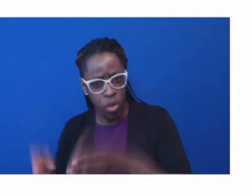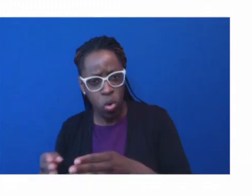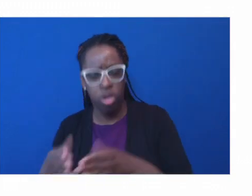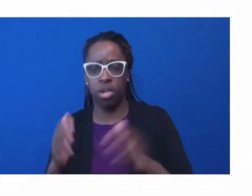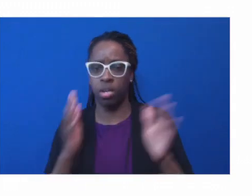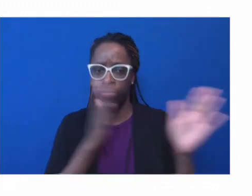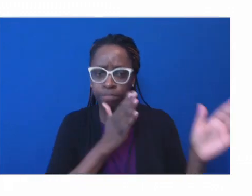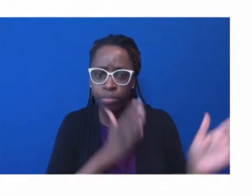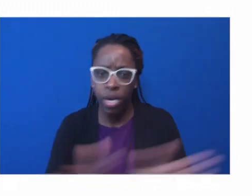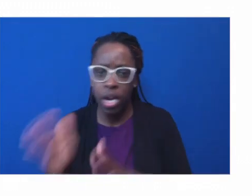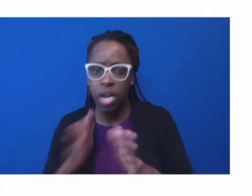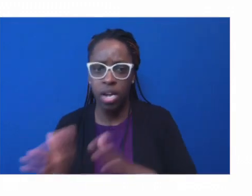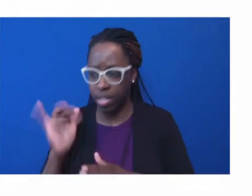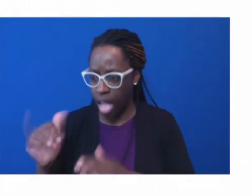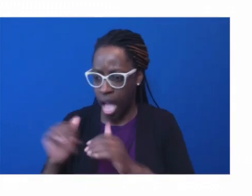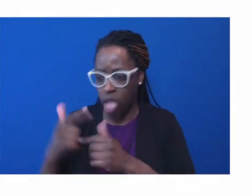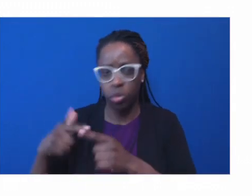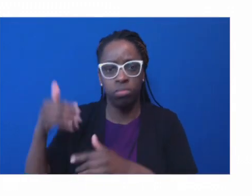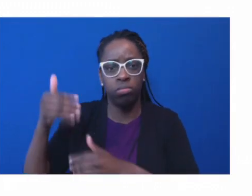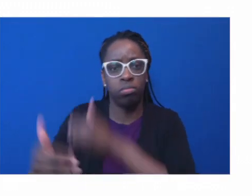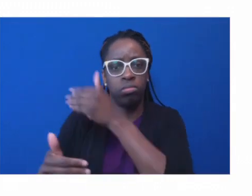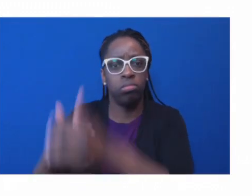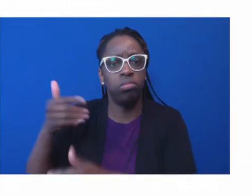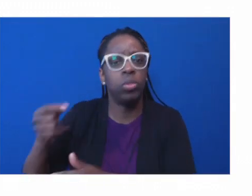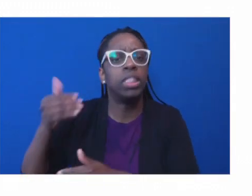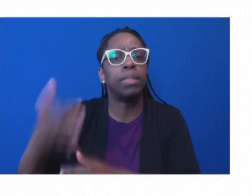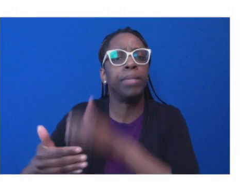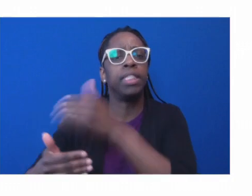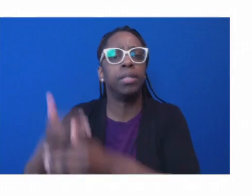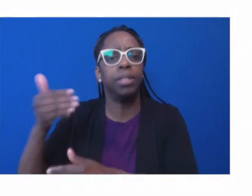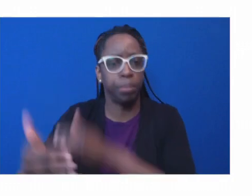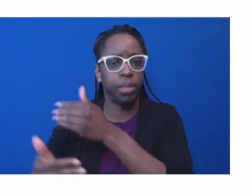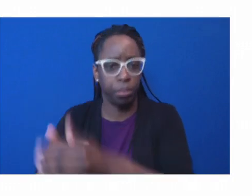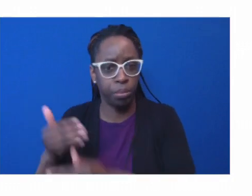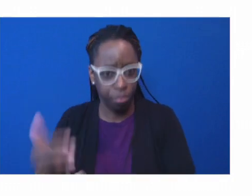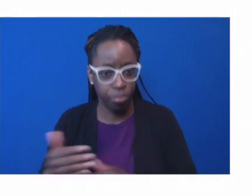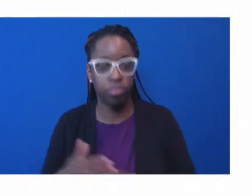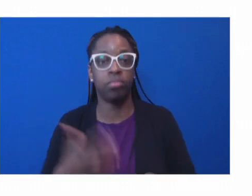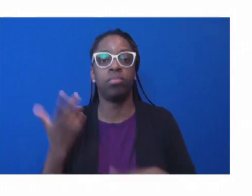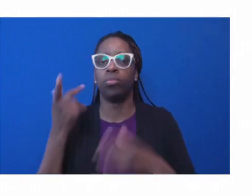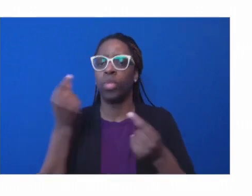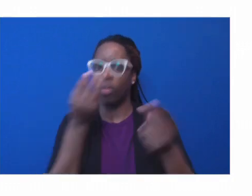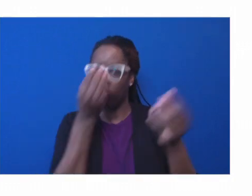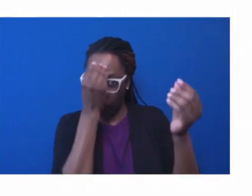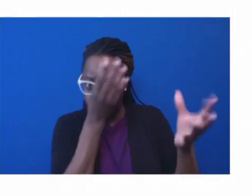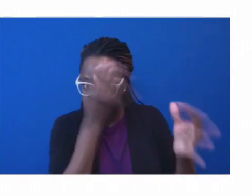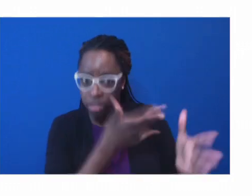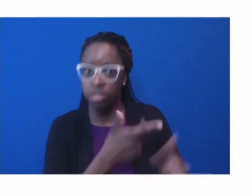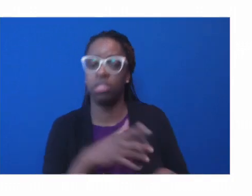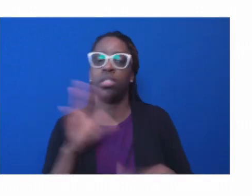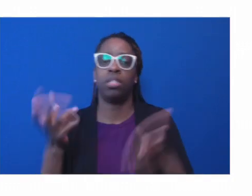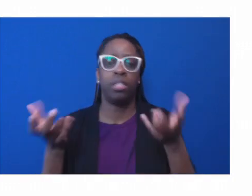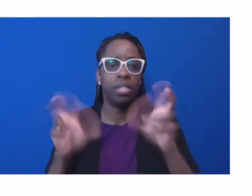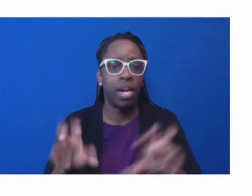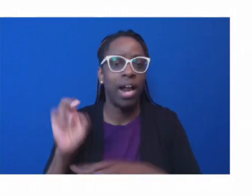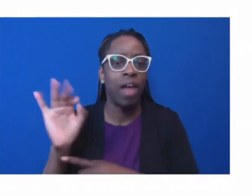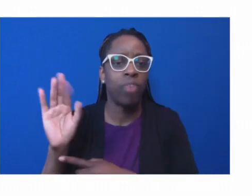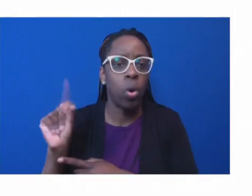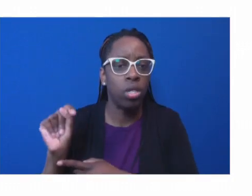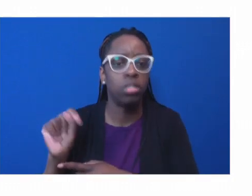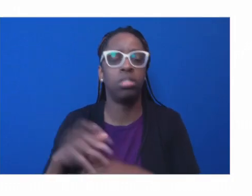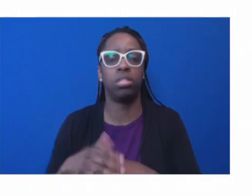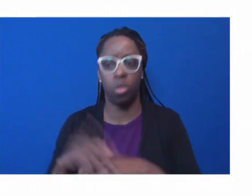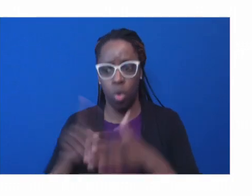uh, bringing all of the summation of the efforts that we have put forth. In our new wall forward plan that we have,